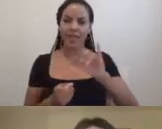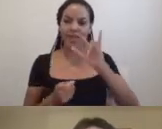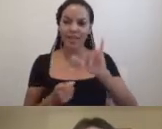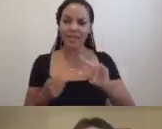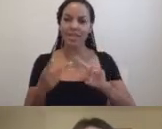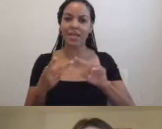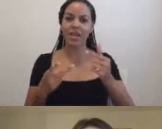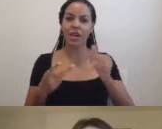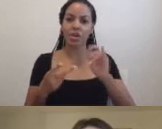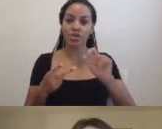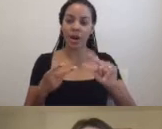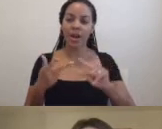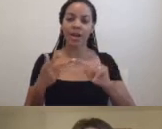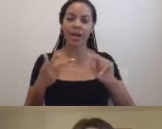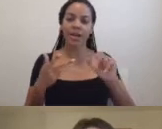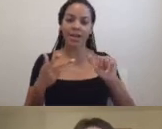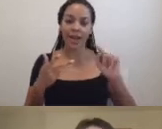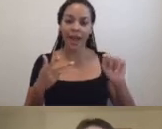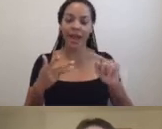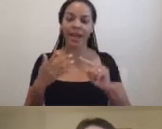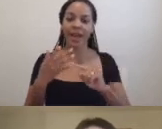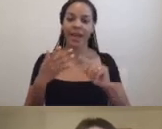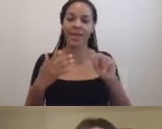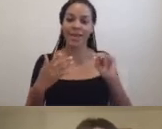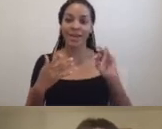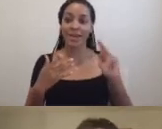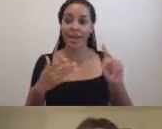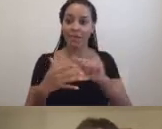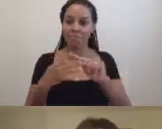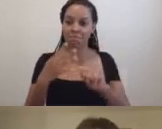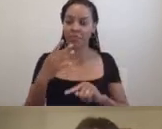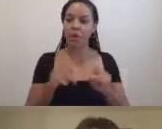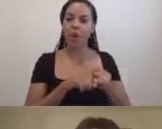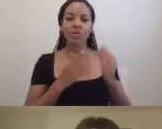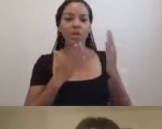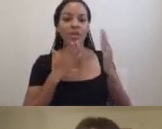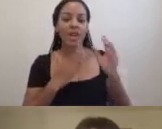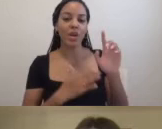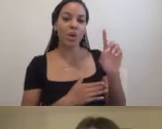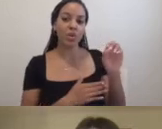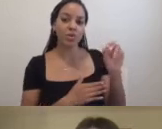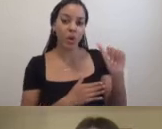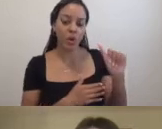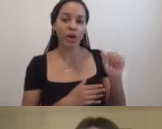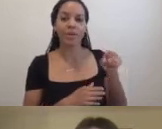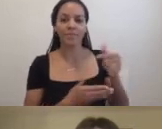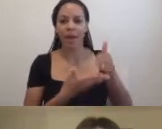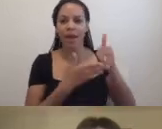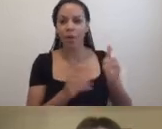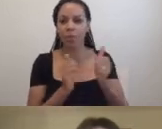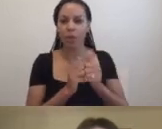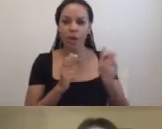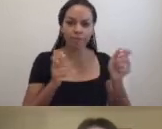Craig Peterson, Nat Rowe, and Nick Wiest. Also, a great thank you to Doa Bittili, who helped with the symposium coordination,